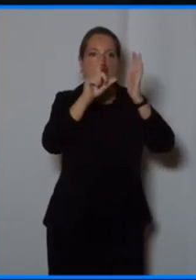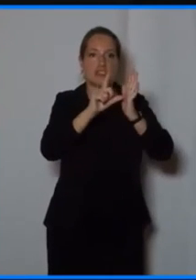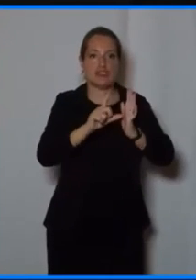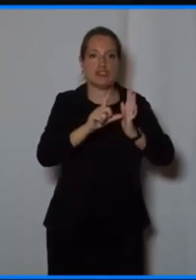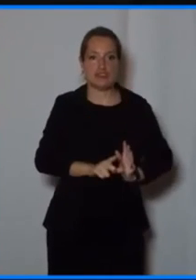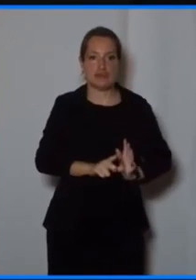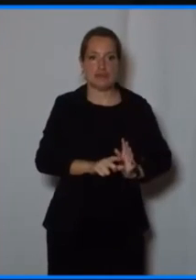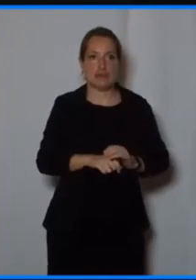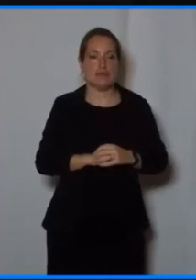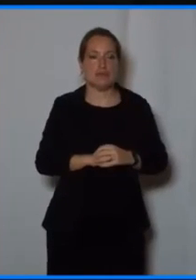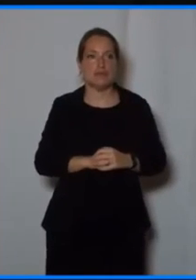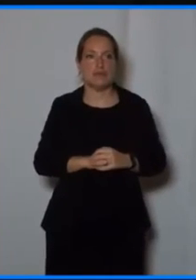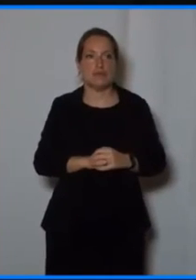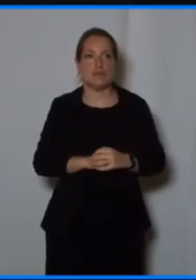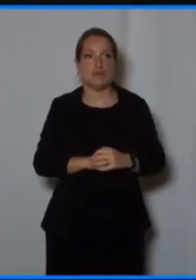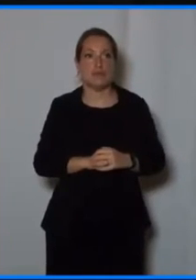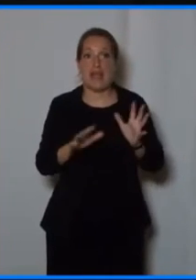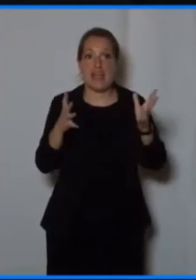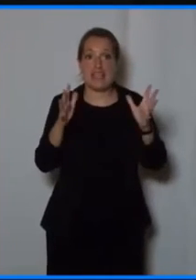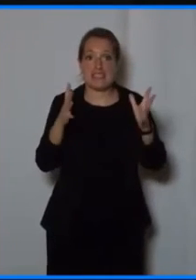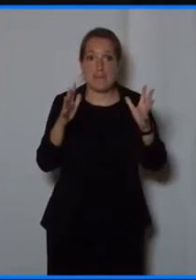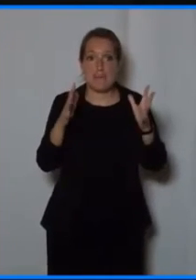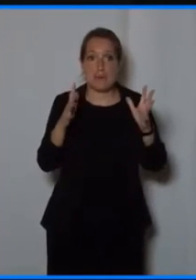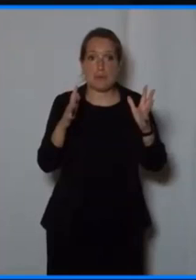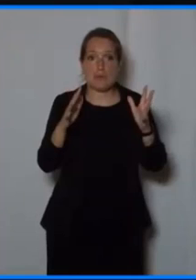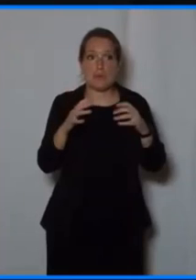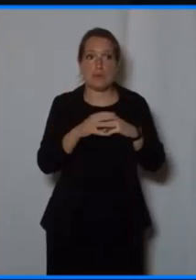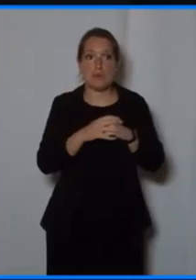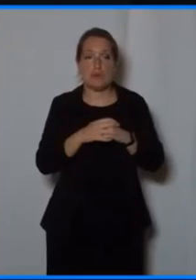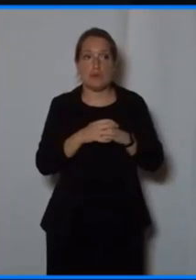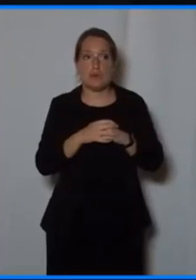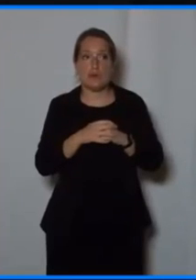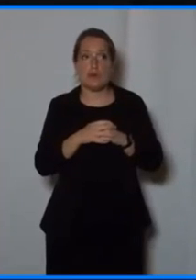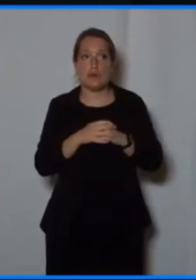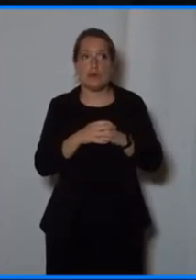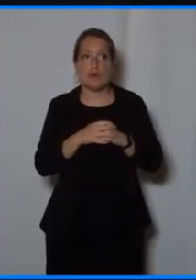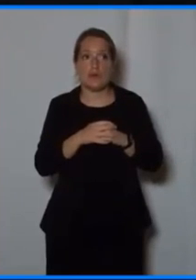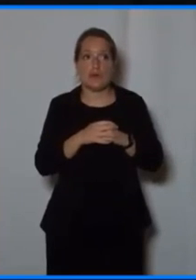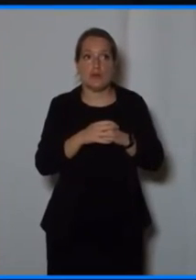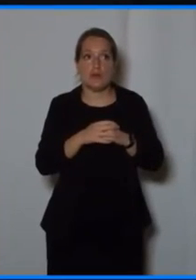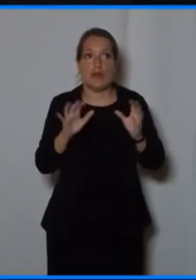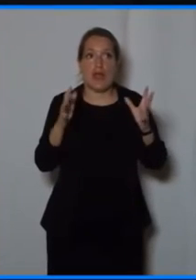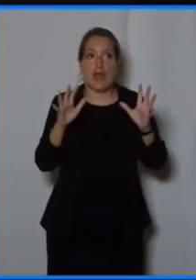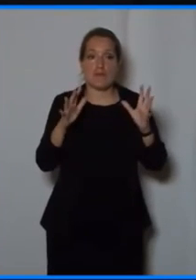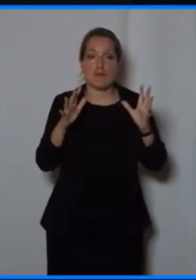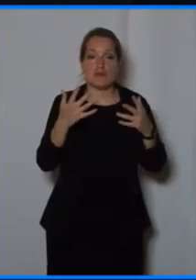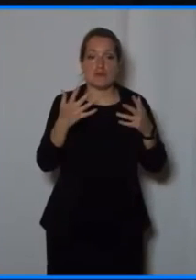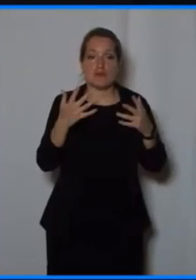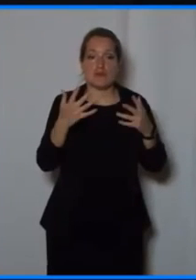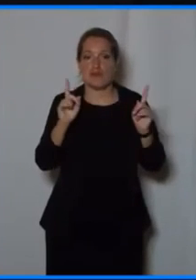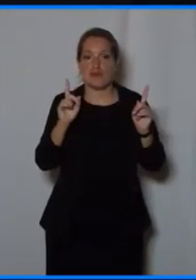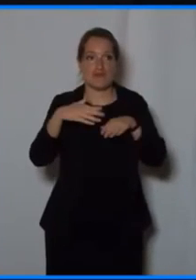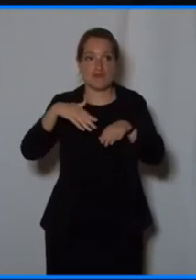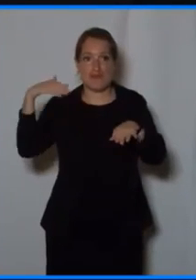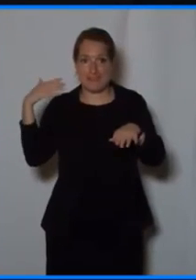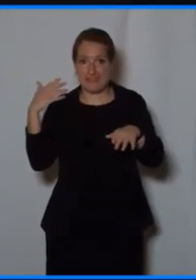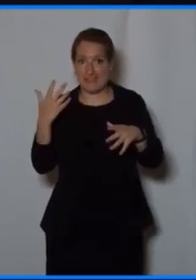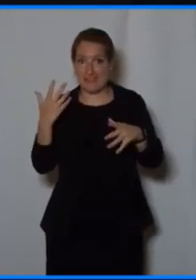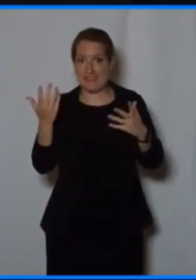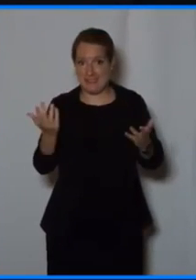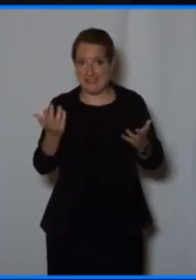Let's take the example of self-driving cars, you know, which is, you know, in the traffic conjecture, it would be great to